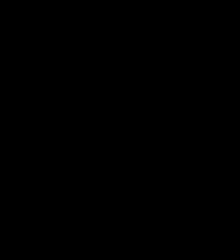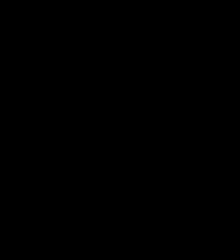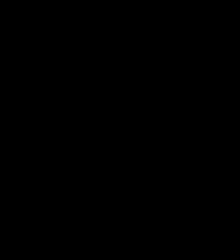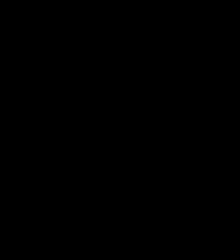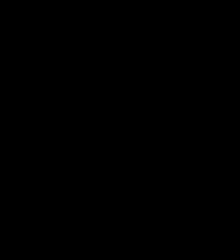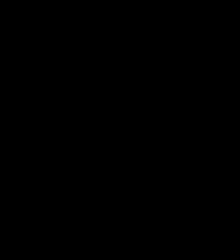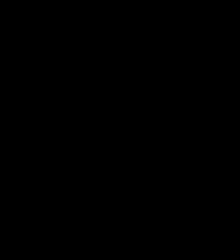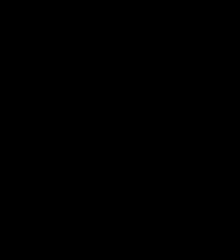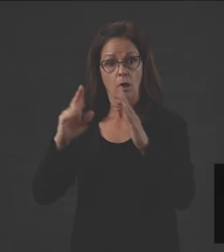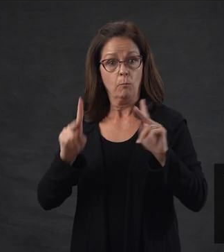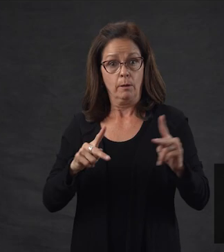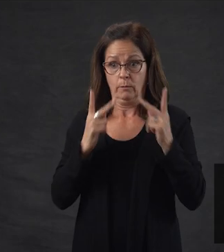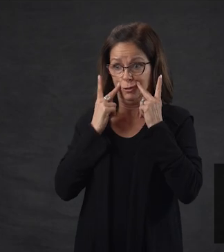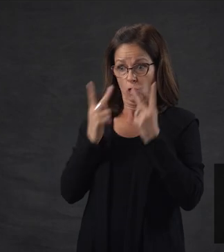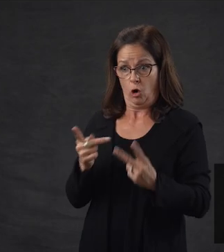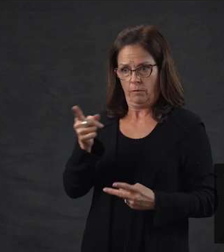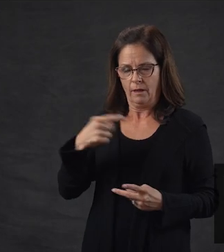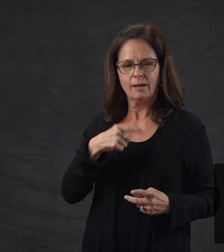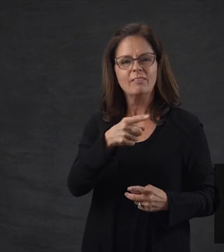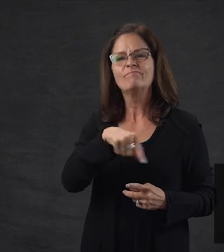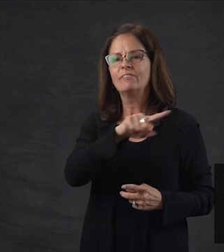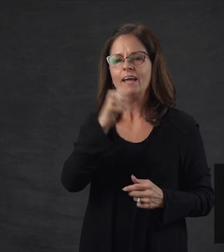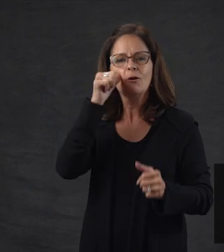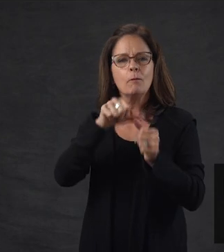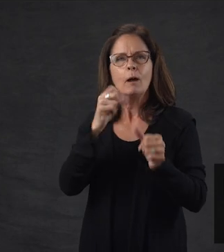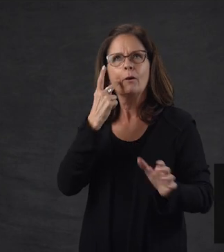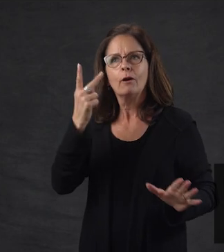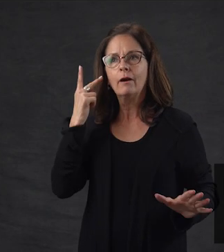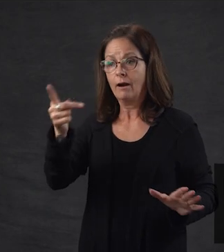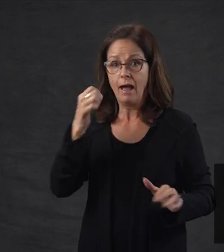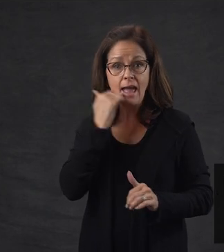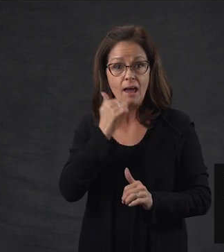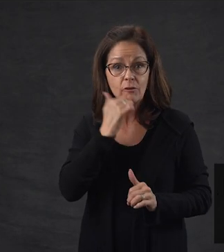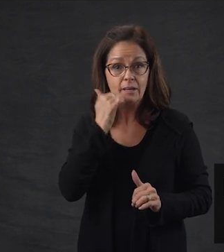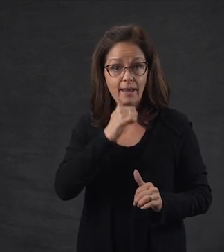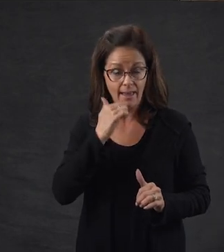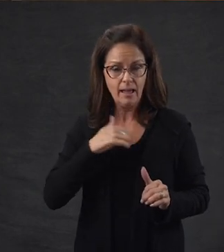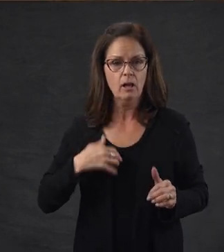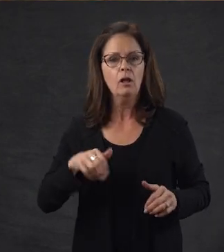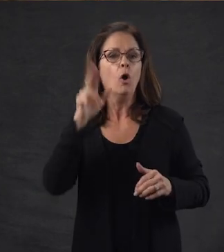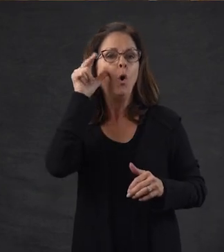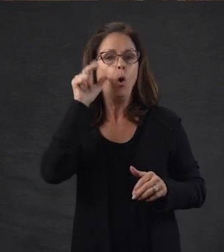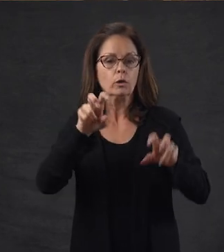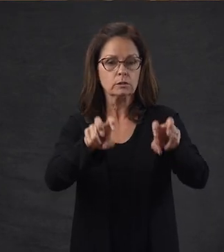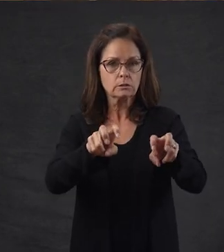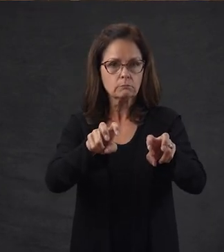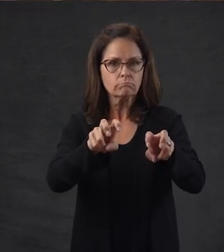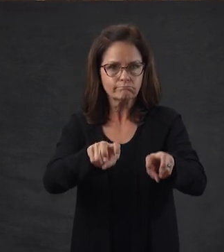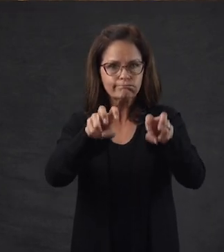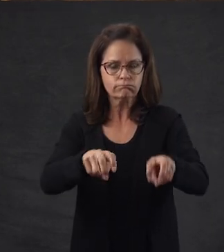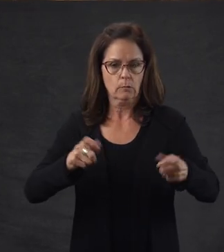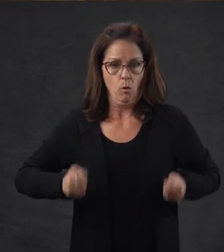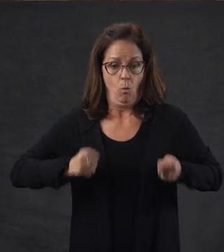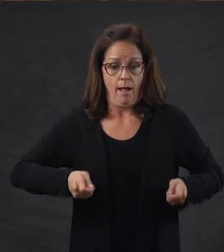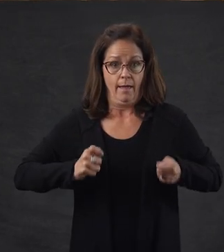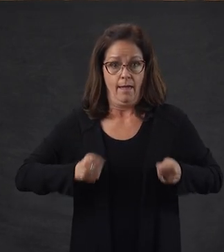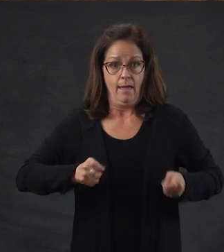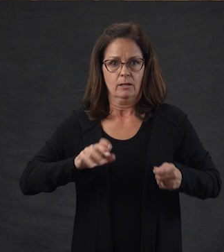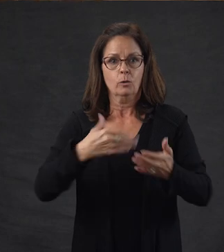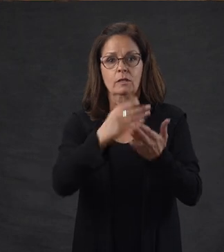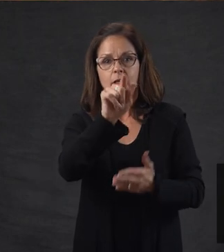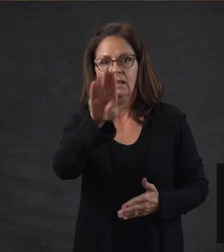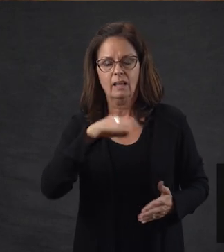Animation, Tesla rides a horse-drawn cart with the driver. People who saw him there recall how every day he would ride a horse-drawn wagon to his lab.